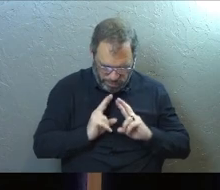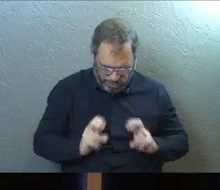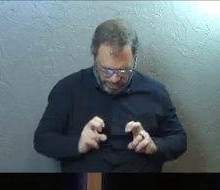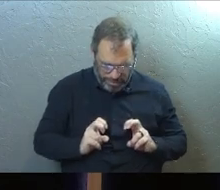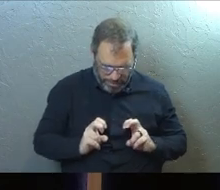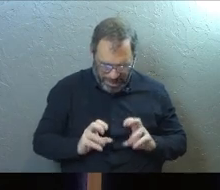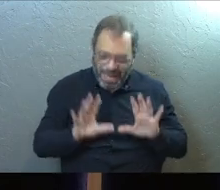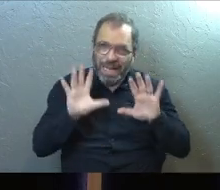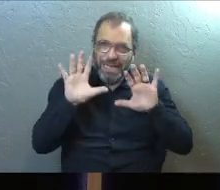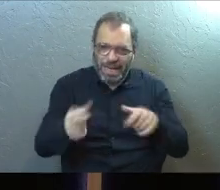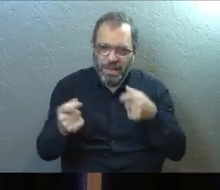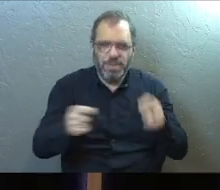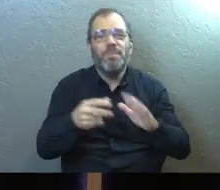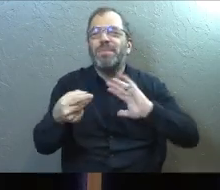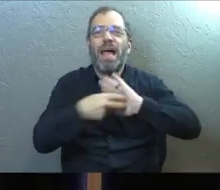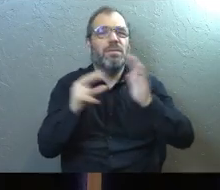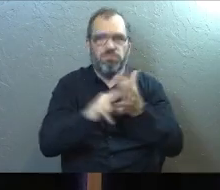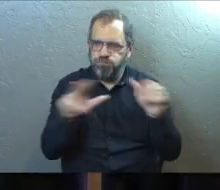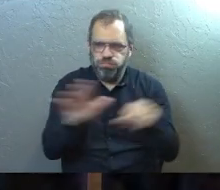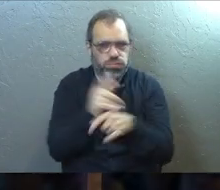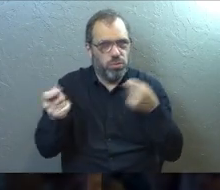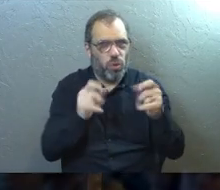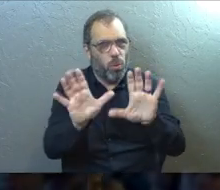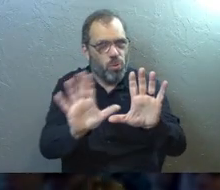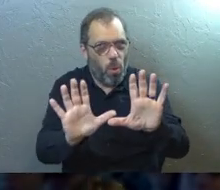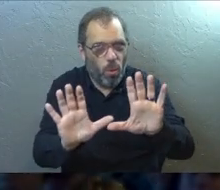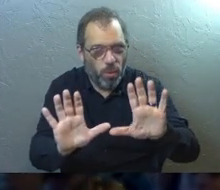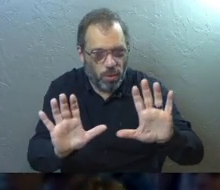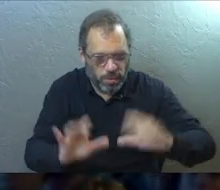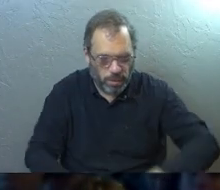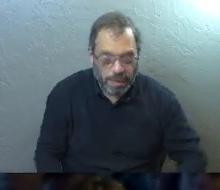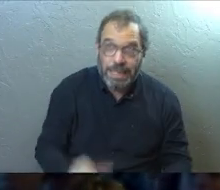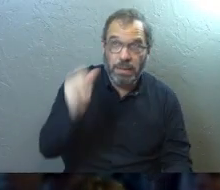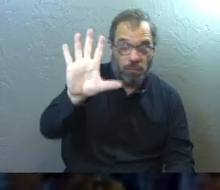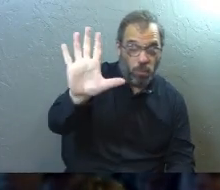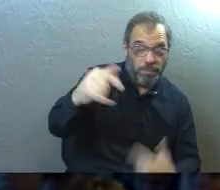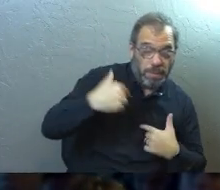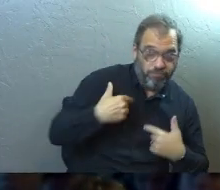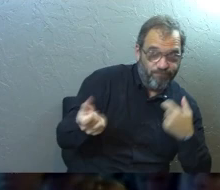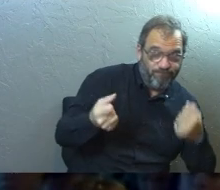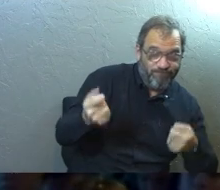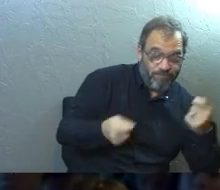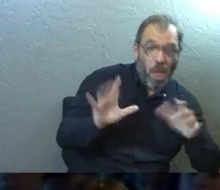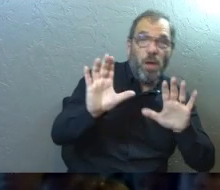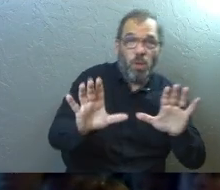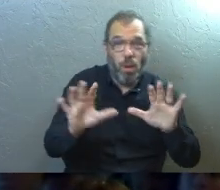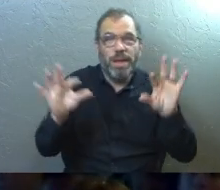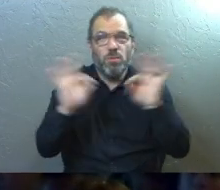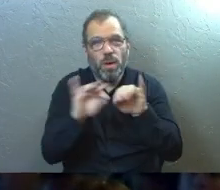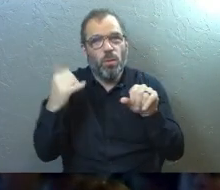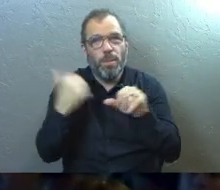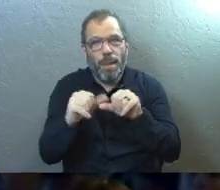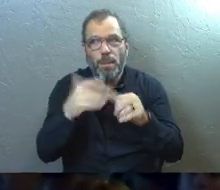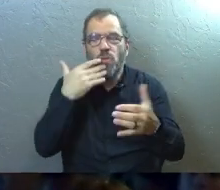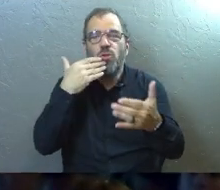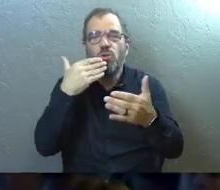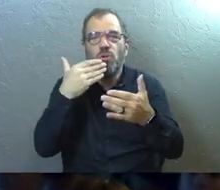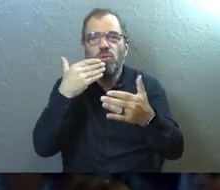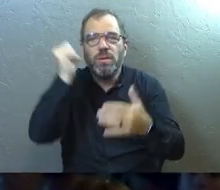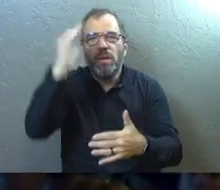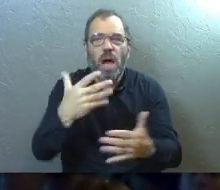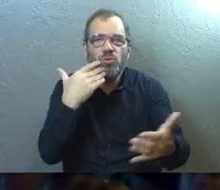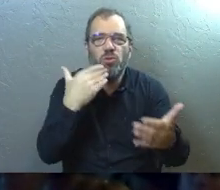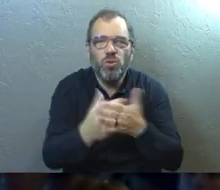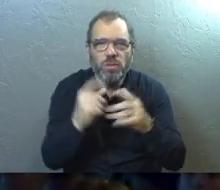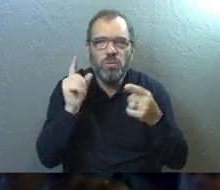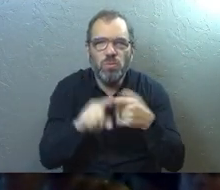steering wheel again. It doesn't mean that you're in full control. I don't mean it like that, but it is worth remembering the goodness of God